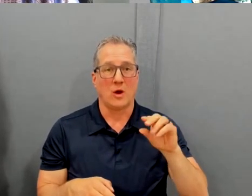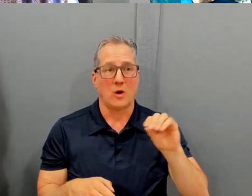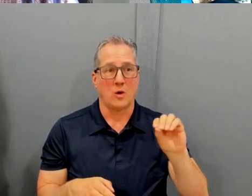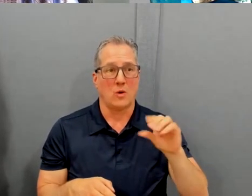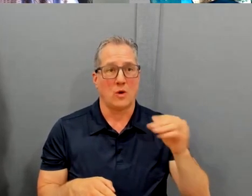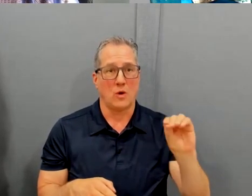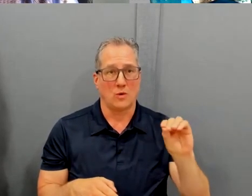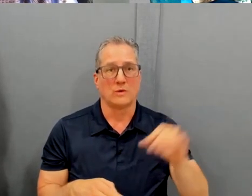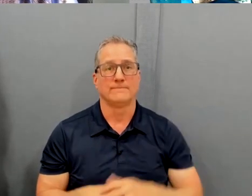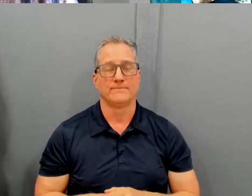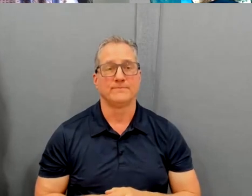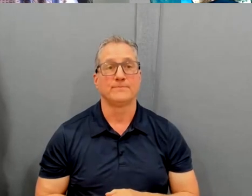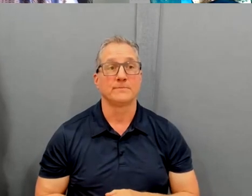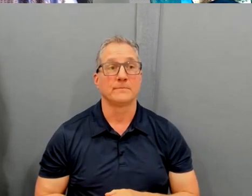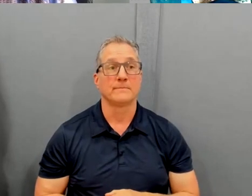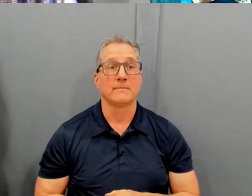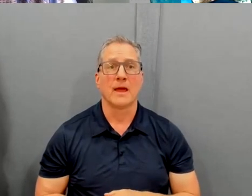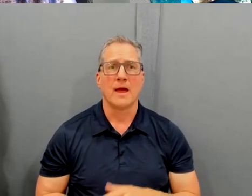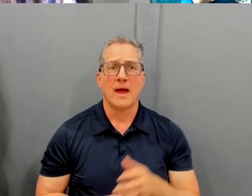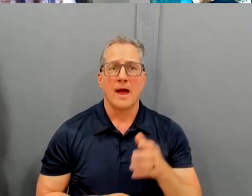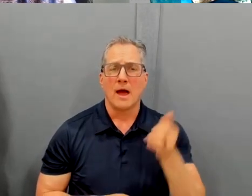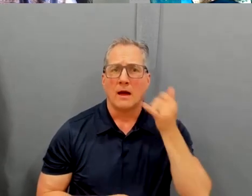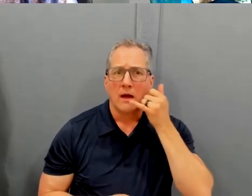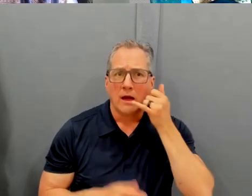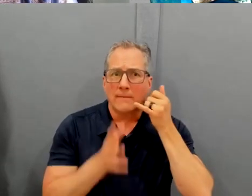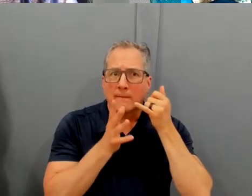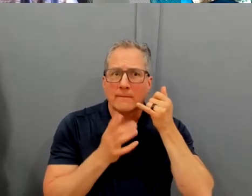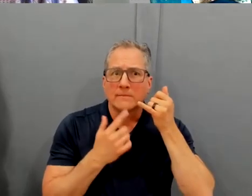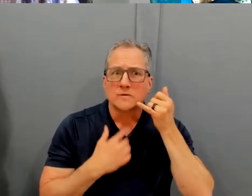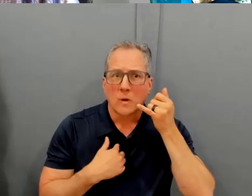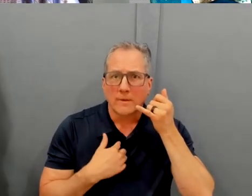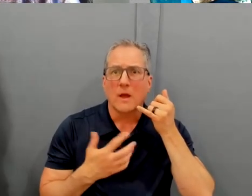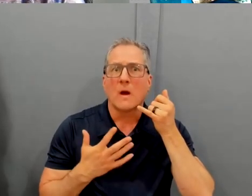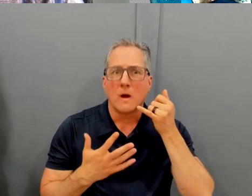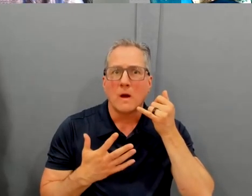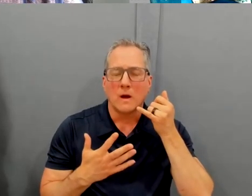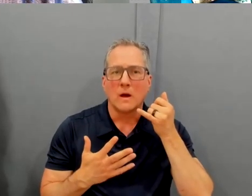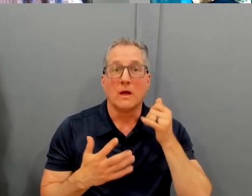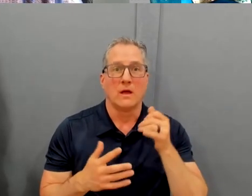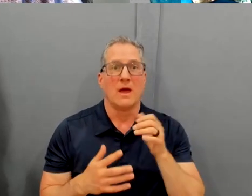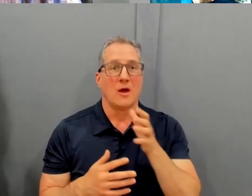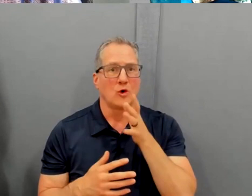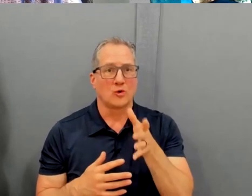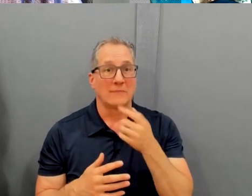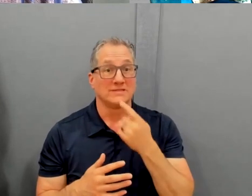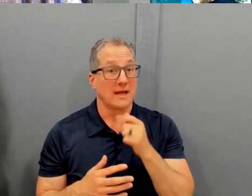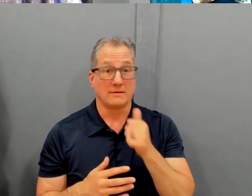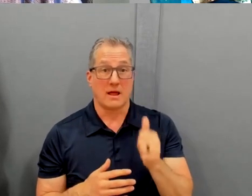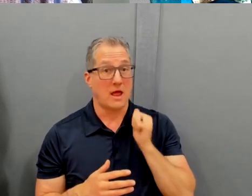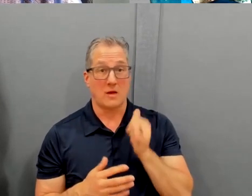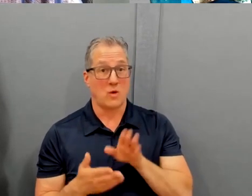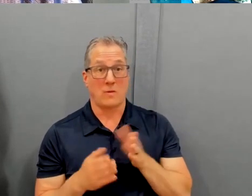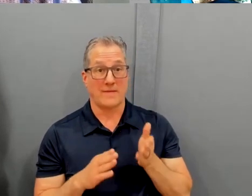Now, my mom conveyed to me what my tutu told her to tell me, what she said, that I will not pass away